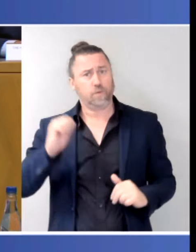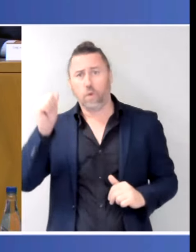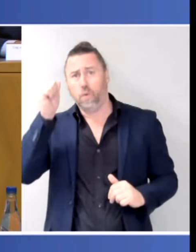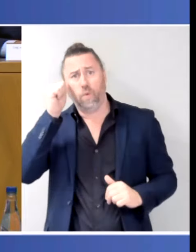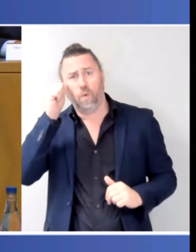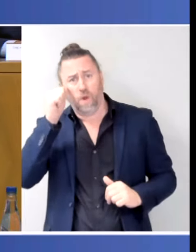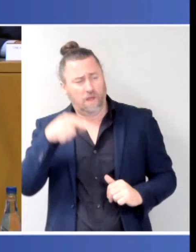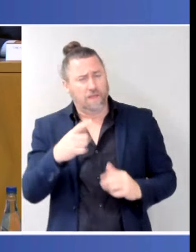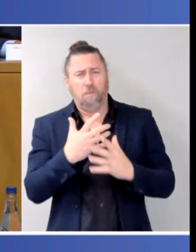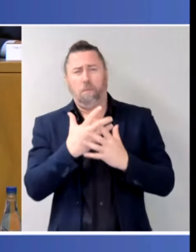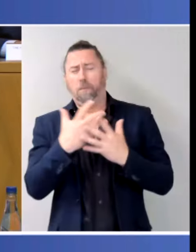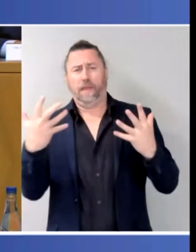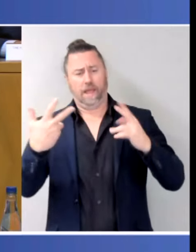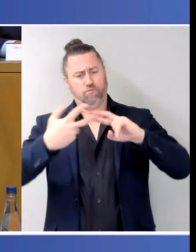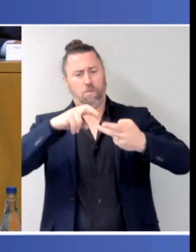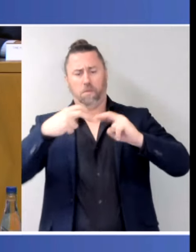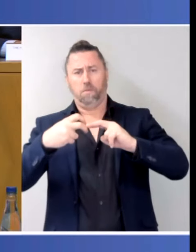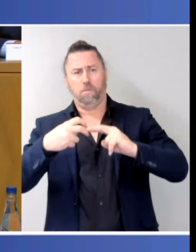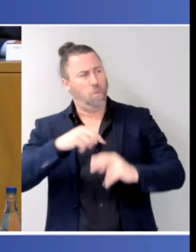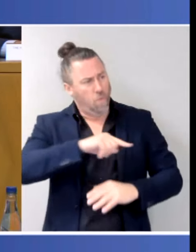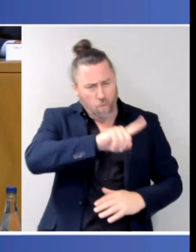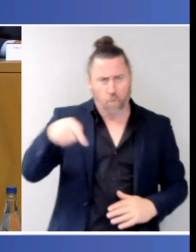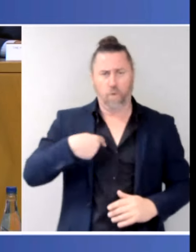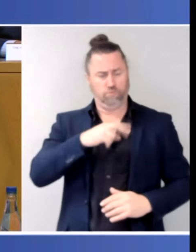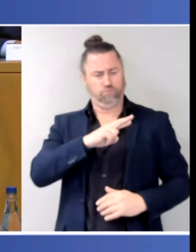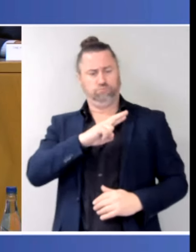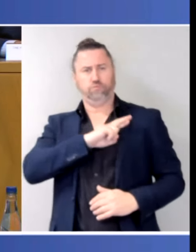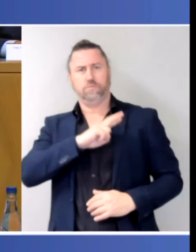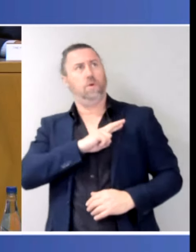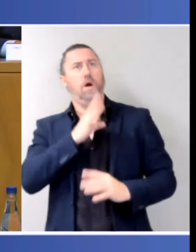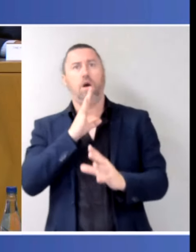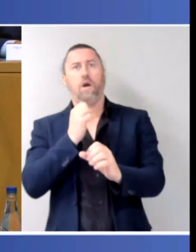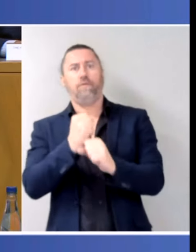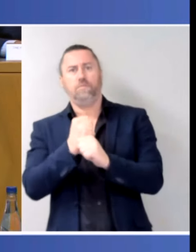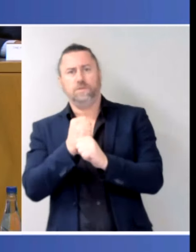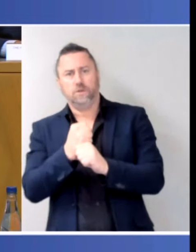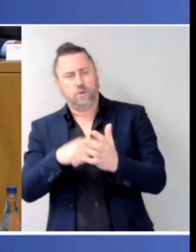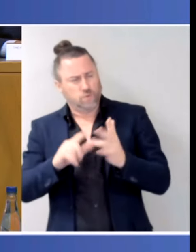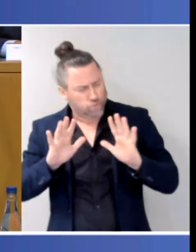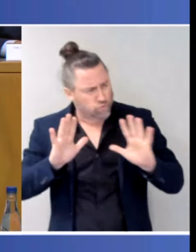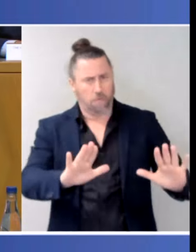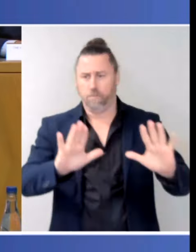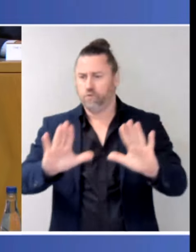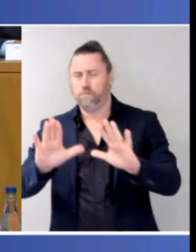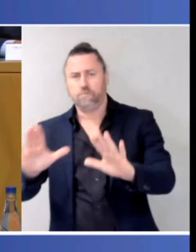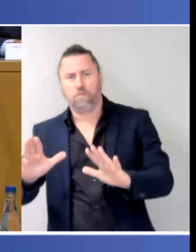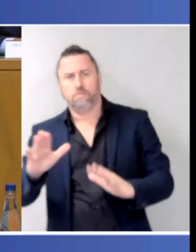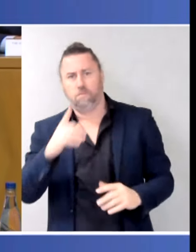difference. And we certainly are committed to doing just that. We're happy to take some questions.